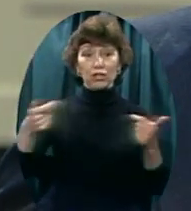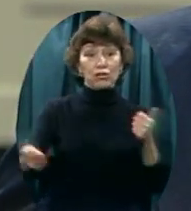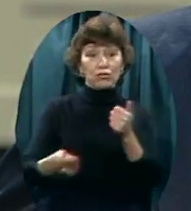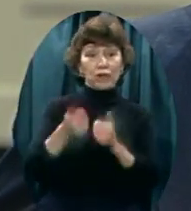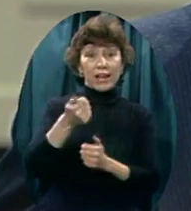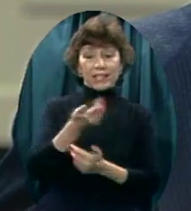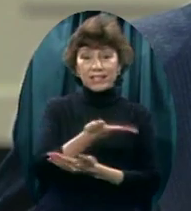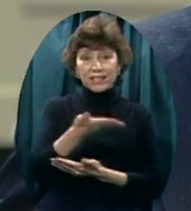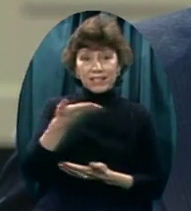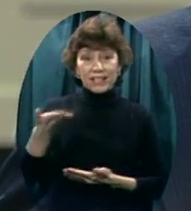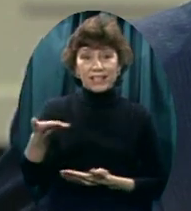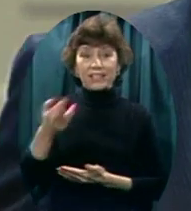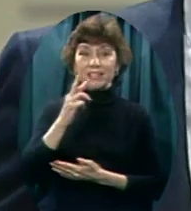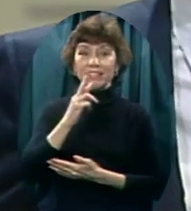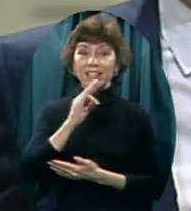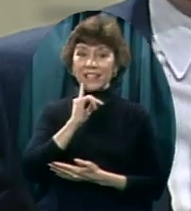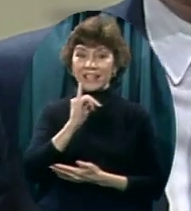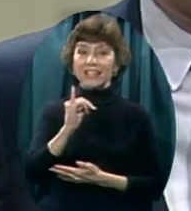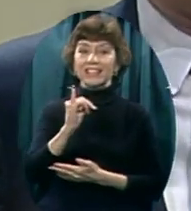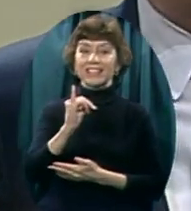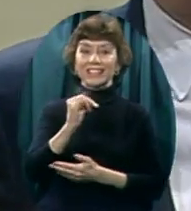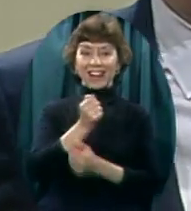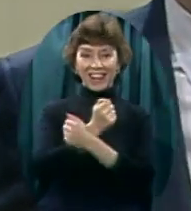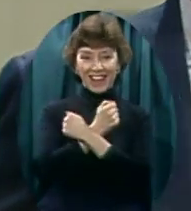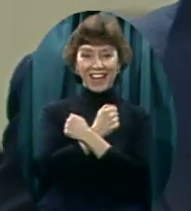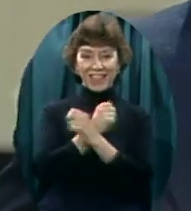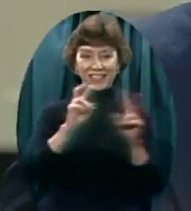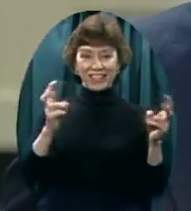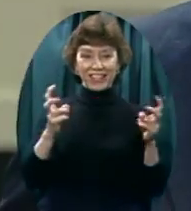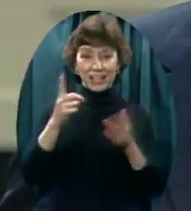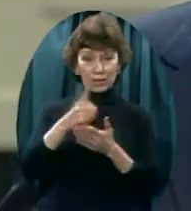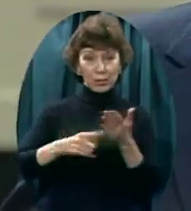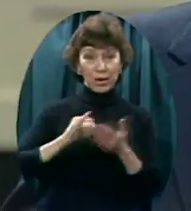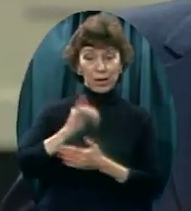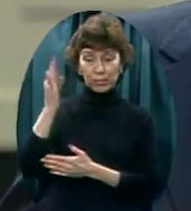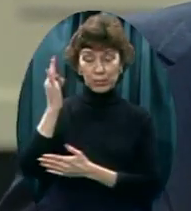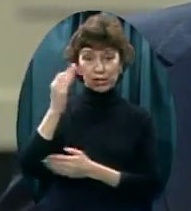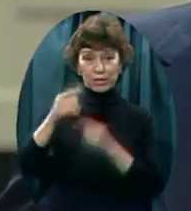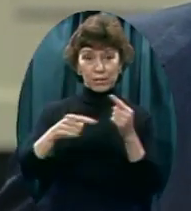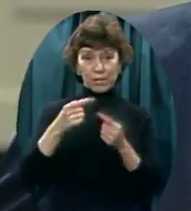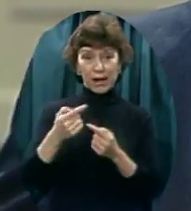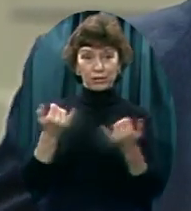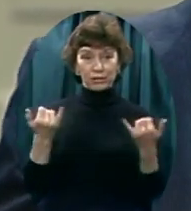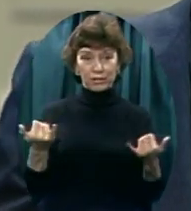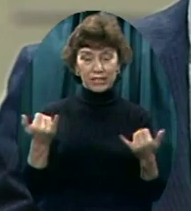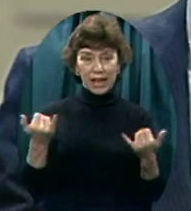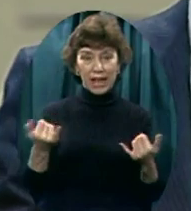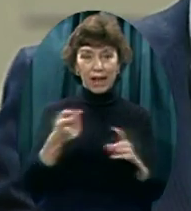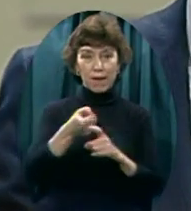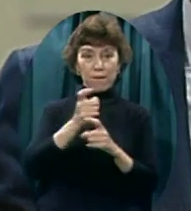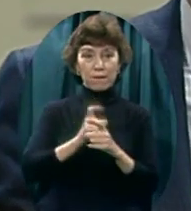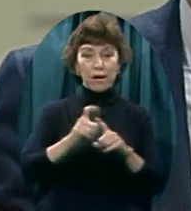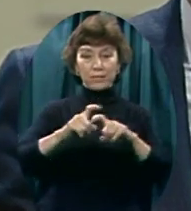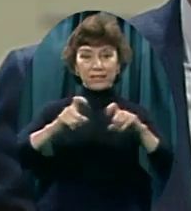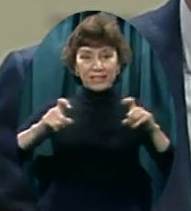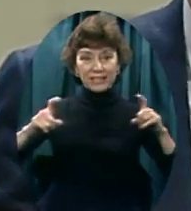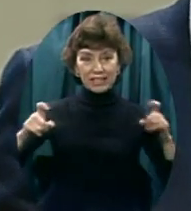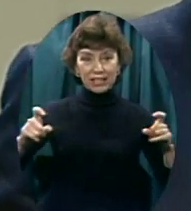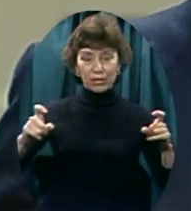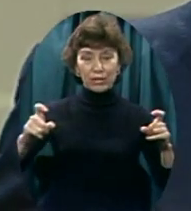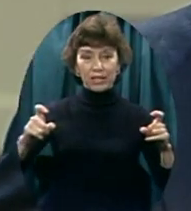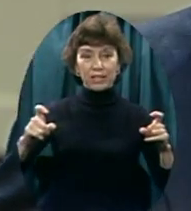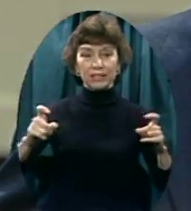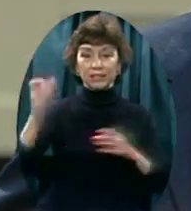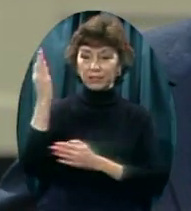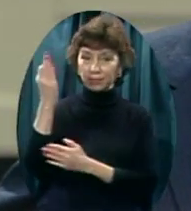text for today, 1 Corinthians chapter 13, in our series of great chapters from the Bible, 12